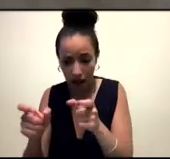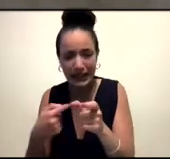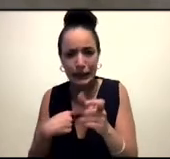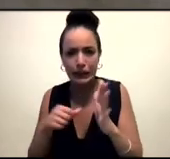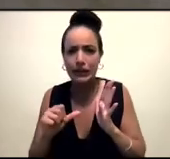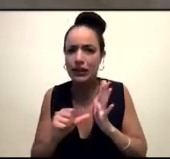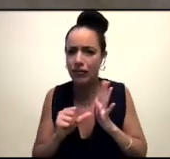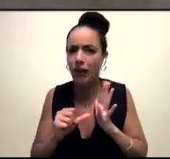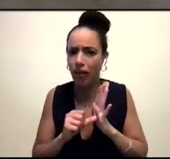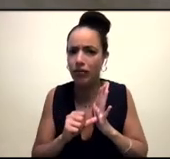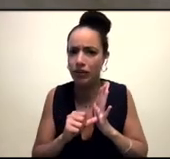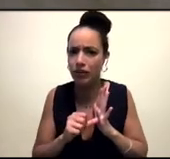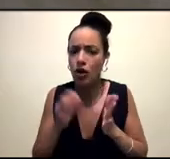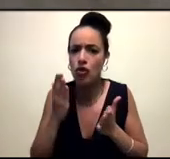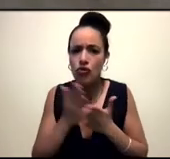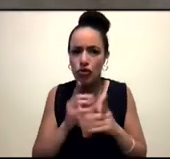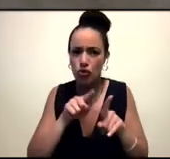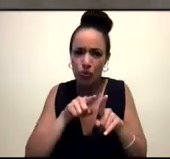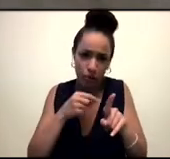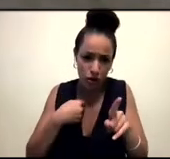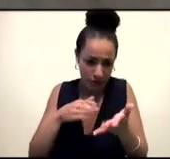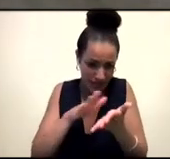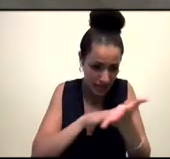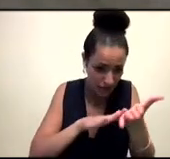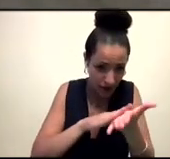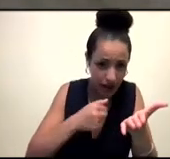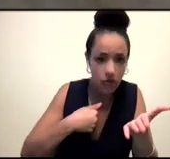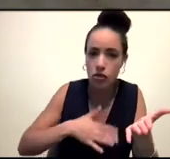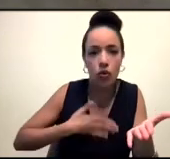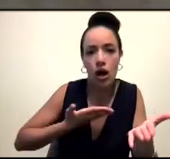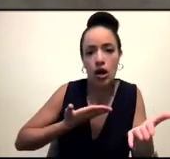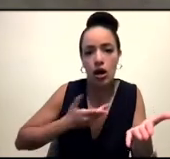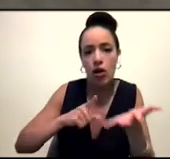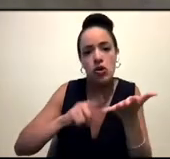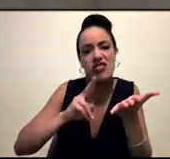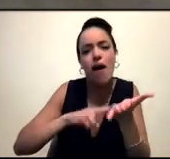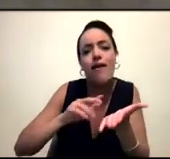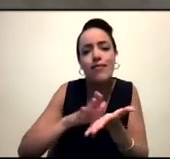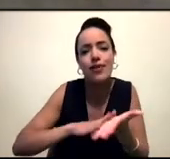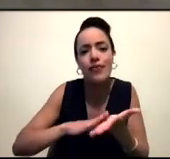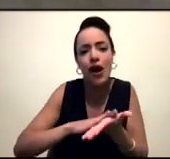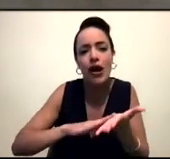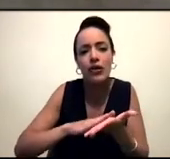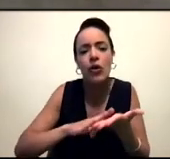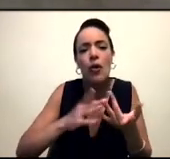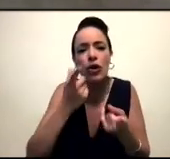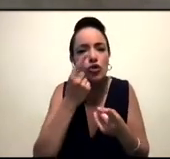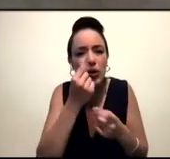because I tried to undefine and to add complexity, not to reduce, because we can make things simple without reducing things.